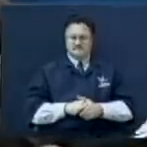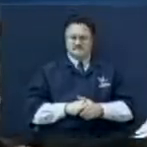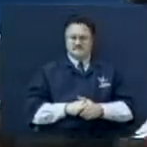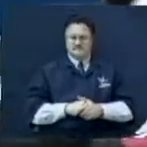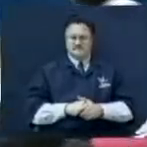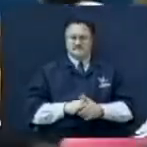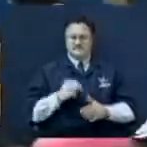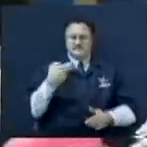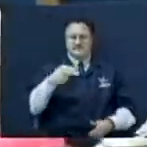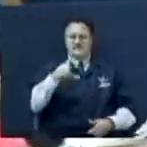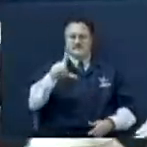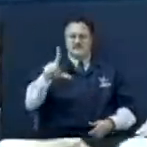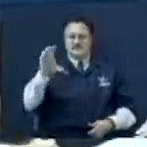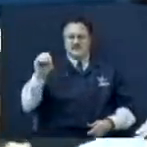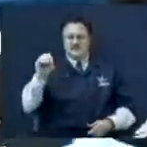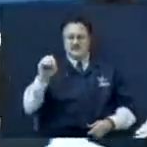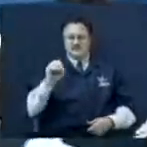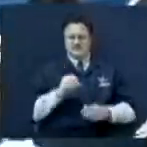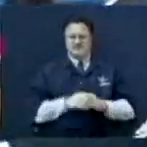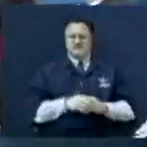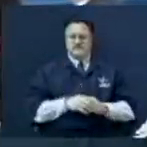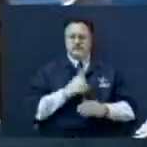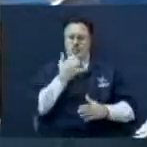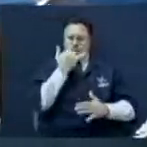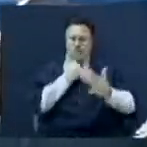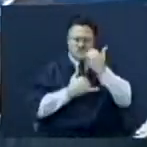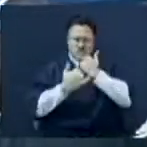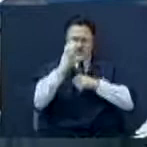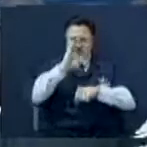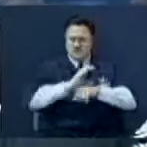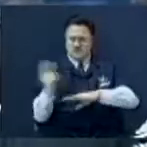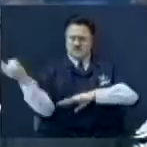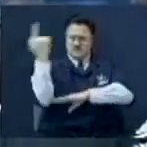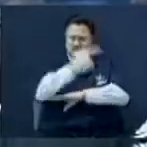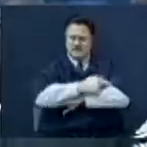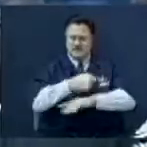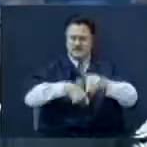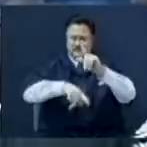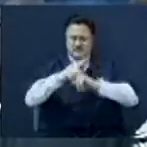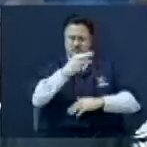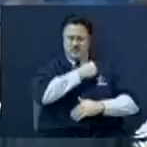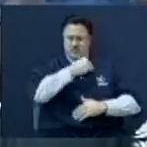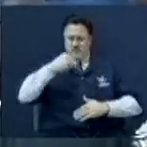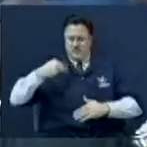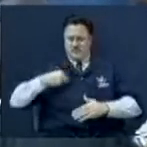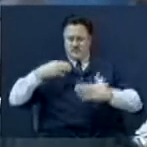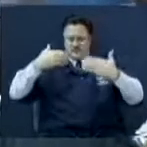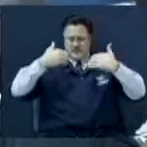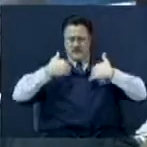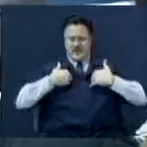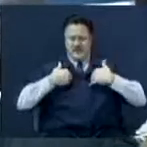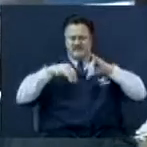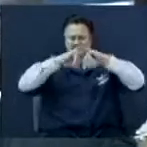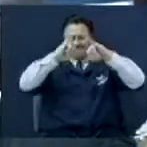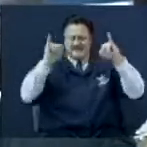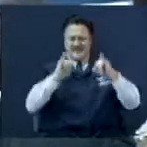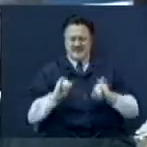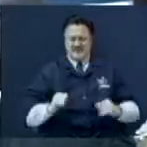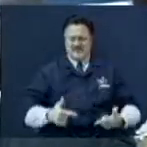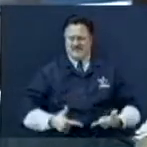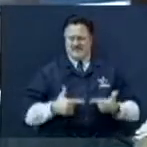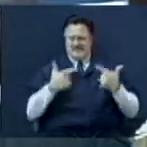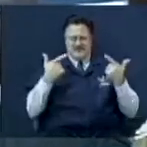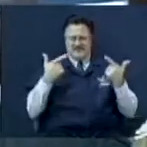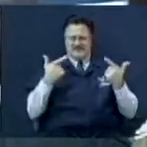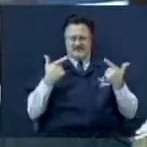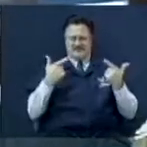Hello. See, you know what's wrong with our churches today? We've got a bunch of members, got a bunch of sacred cows. You